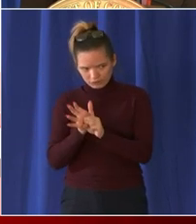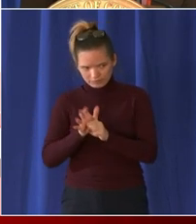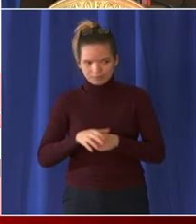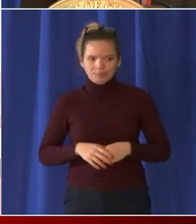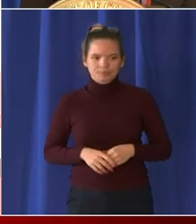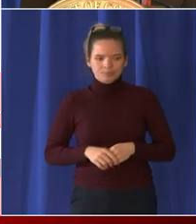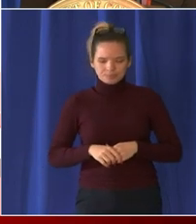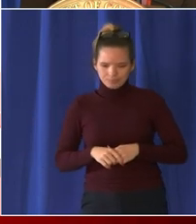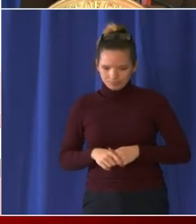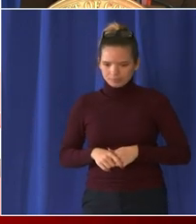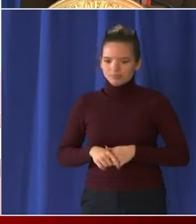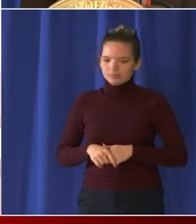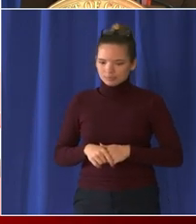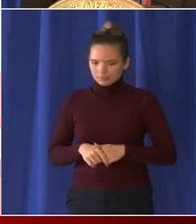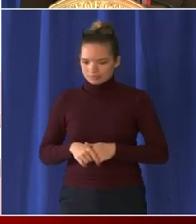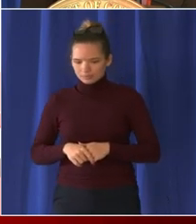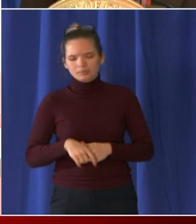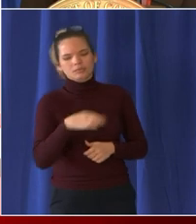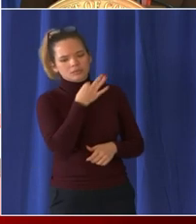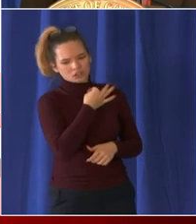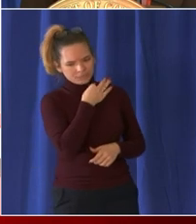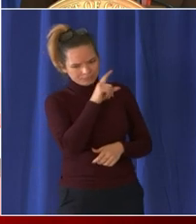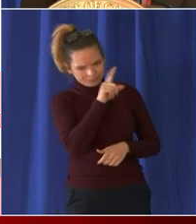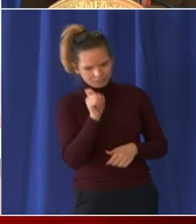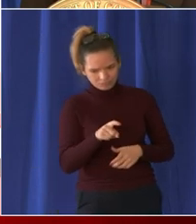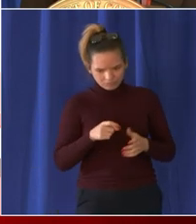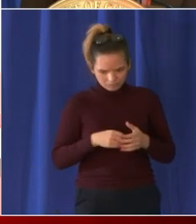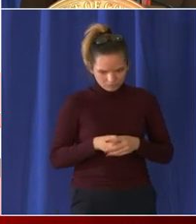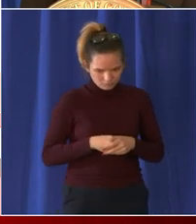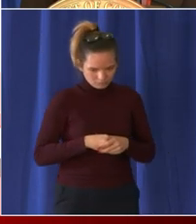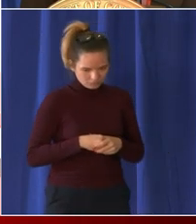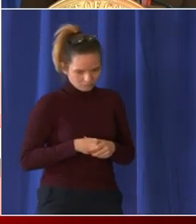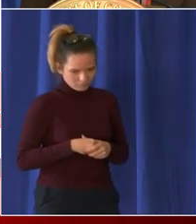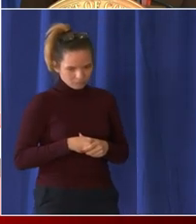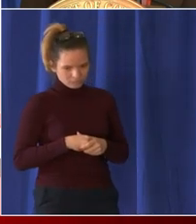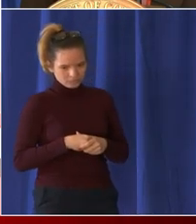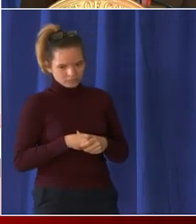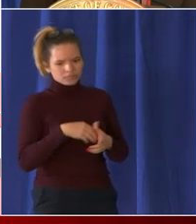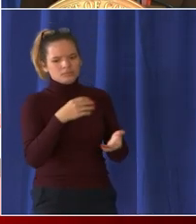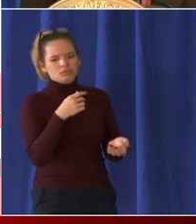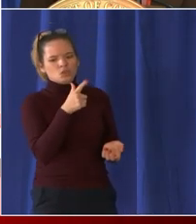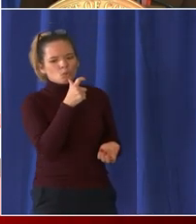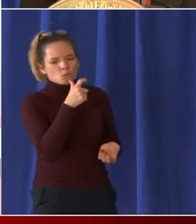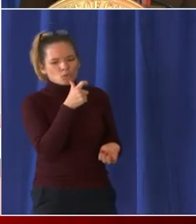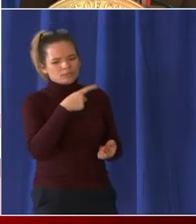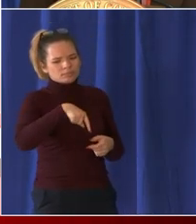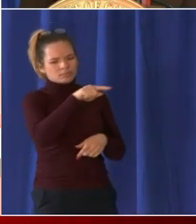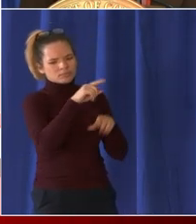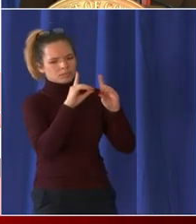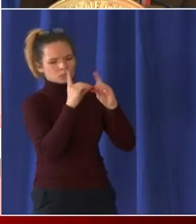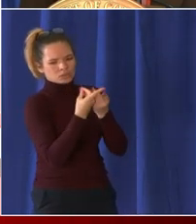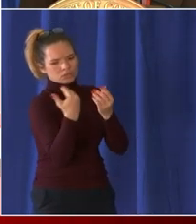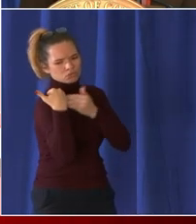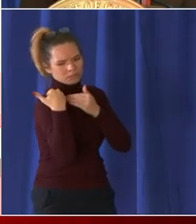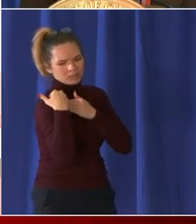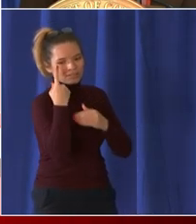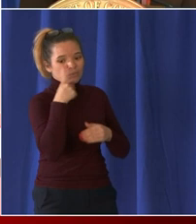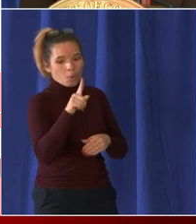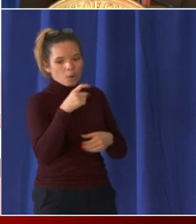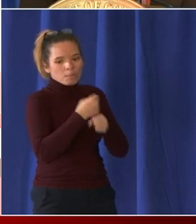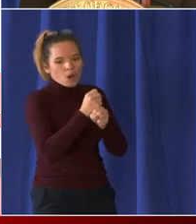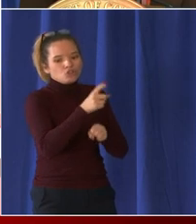when you first introduced this but who is responsible for making sure businesses are actually upholding this new uh order